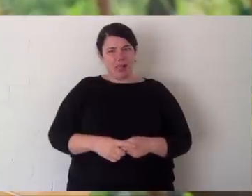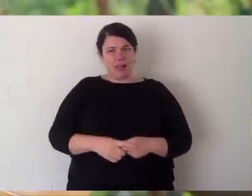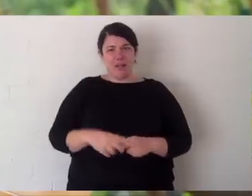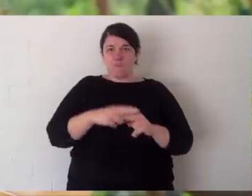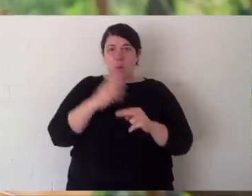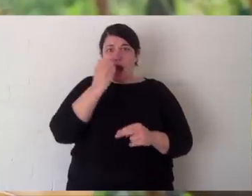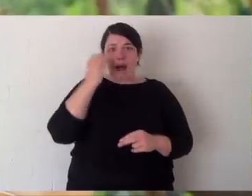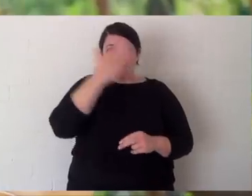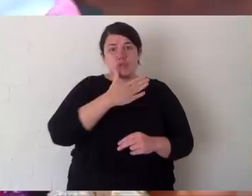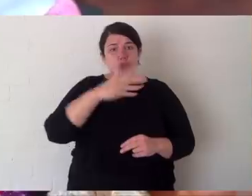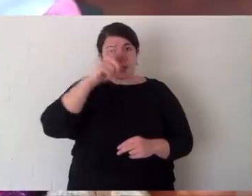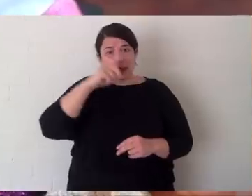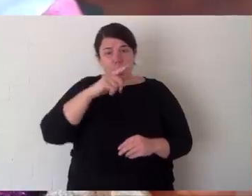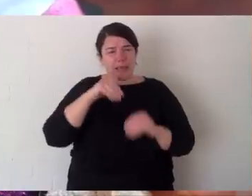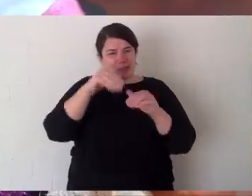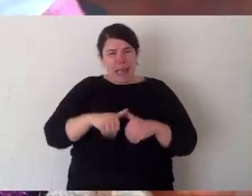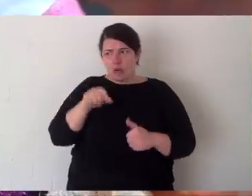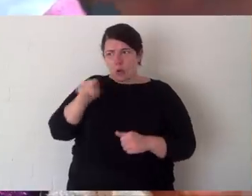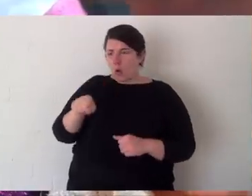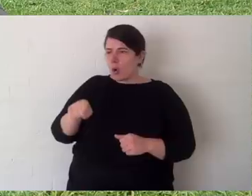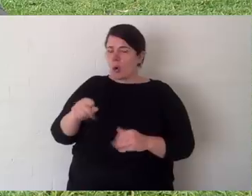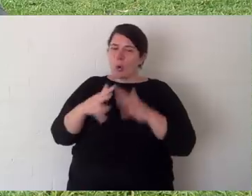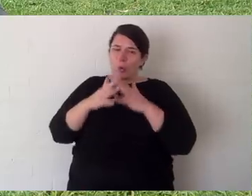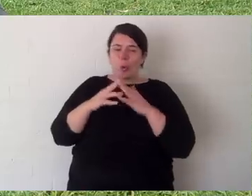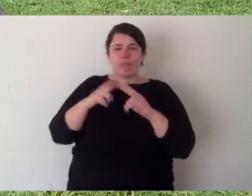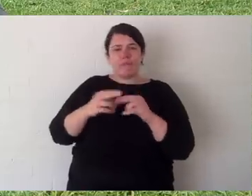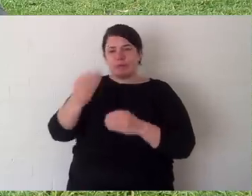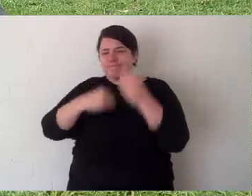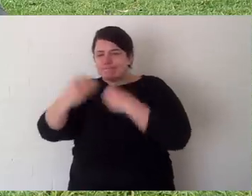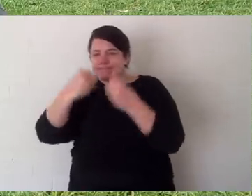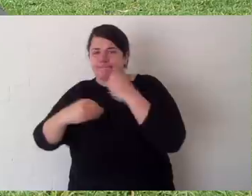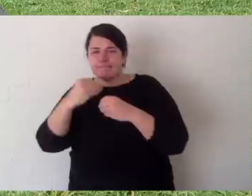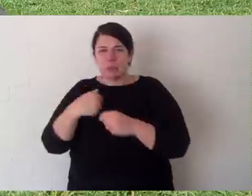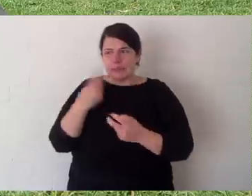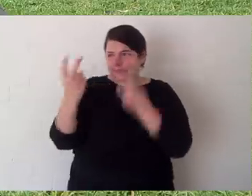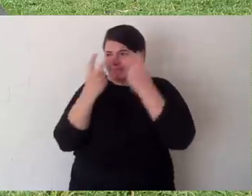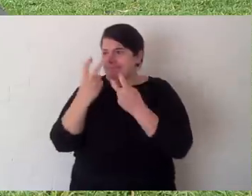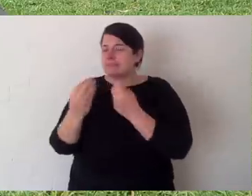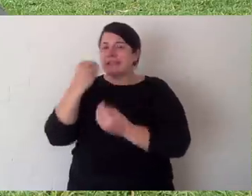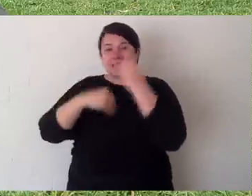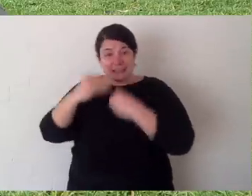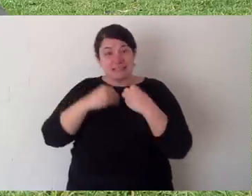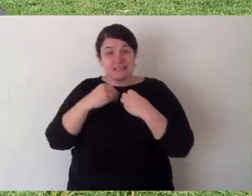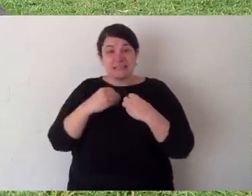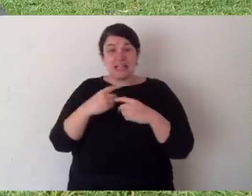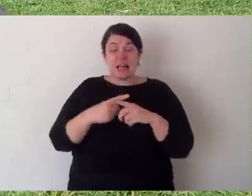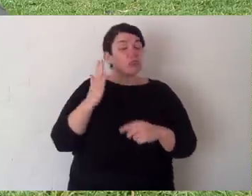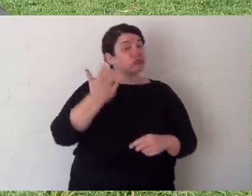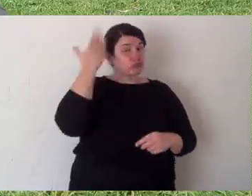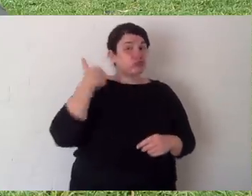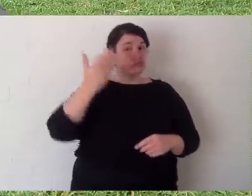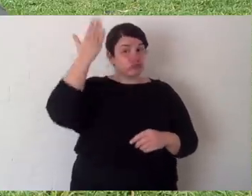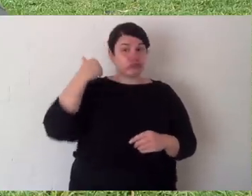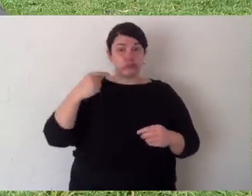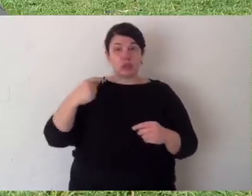They're one of our most iconic species. And to Indigenous Australians, kangaroos was something that was a great food source, something that needed to be